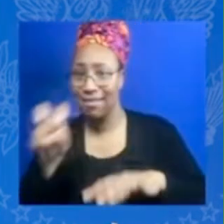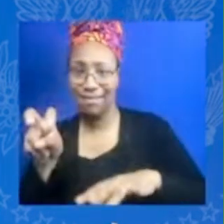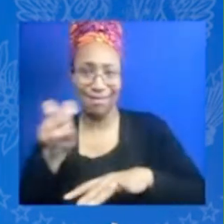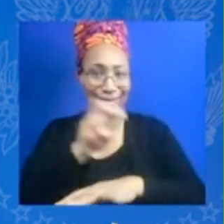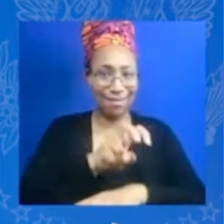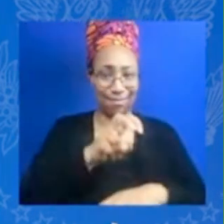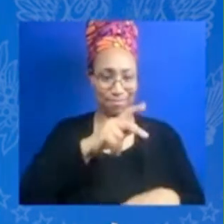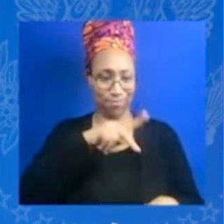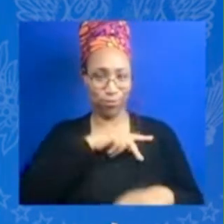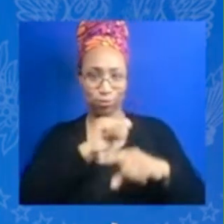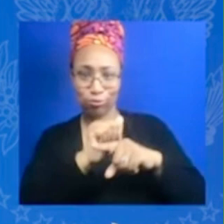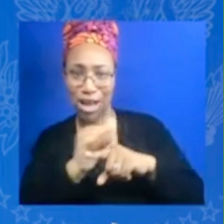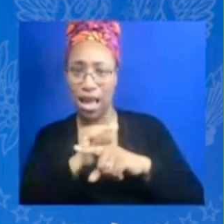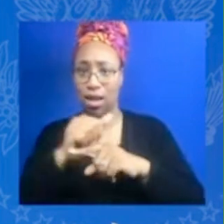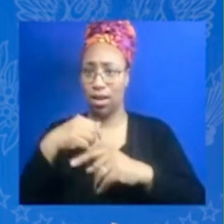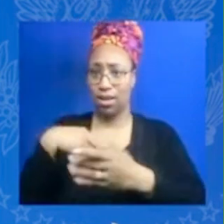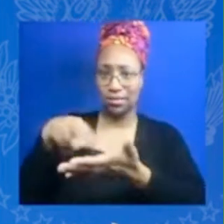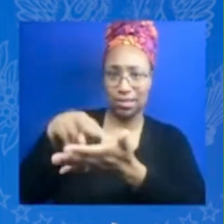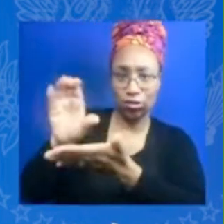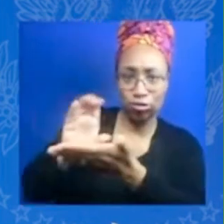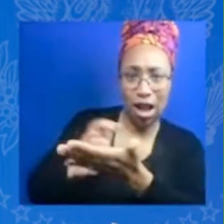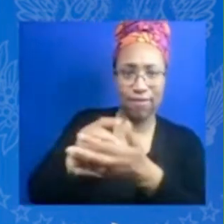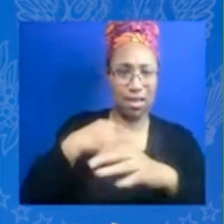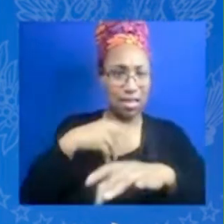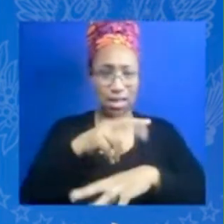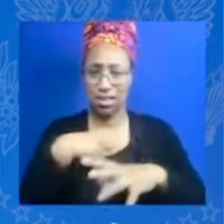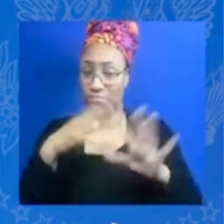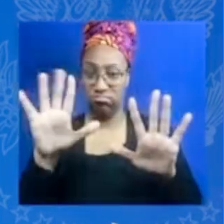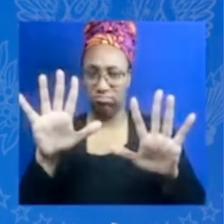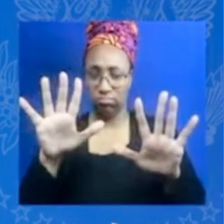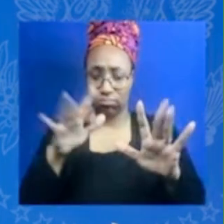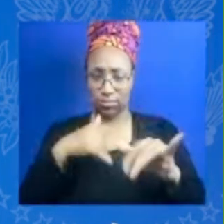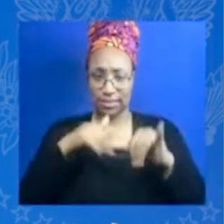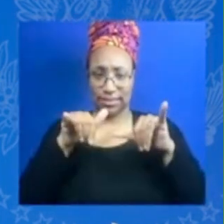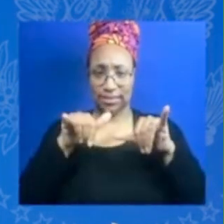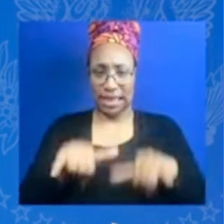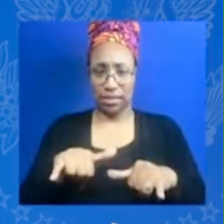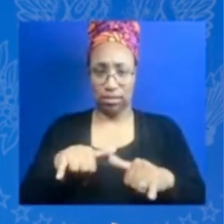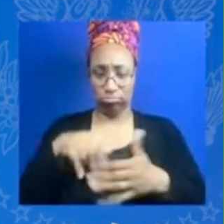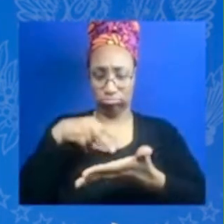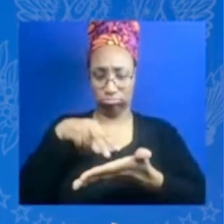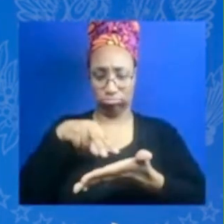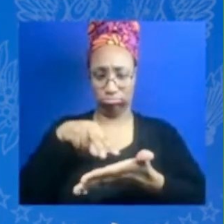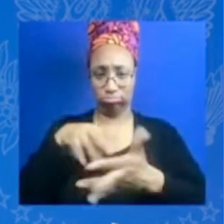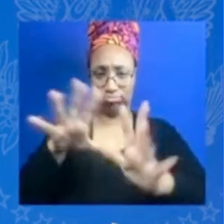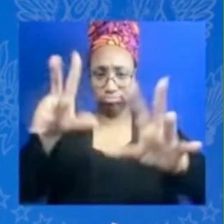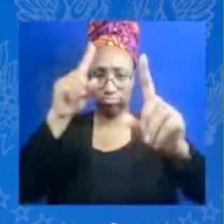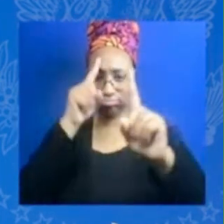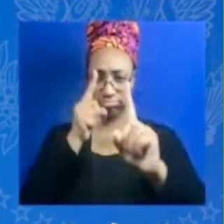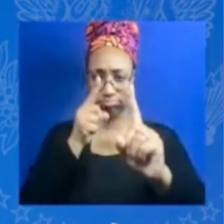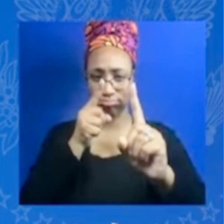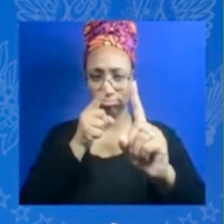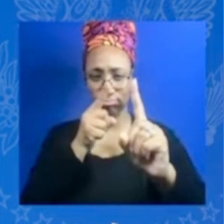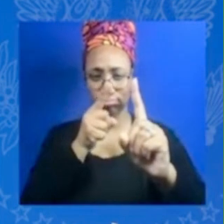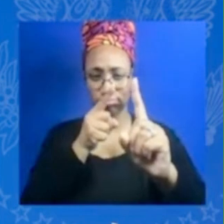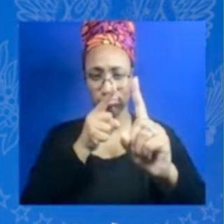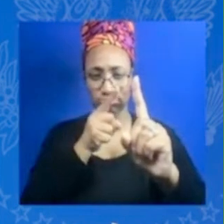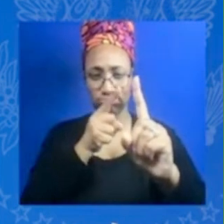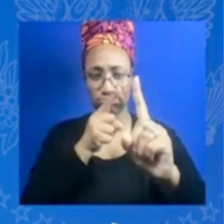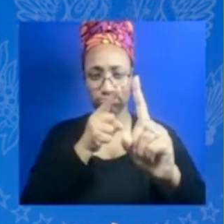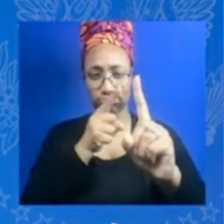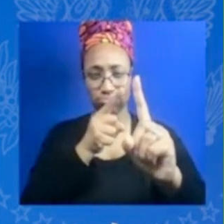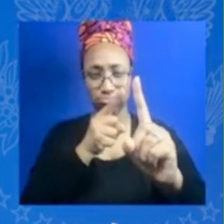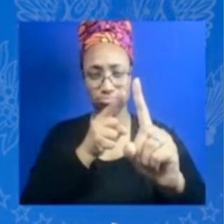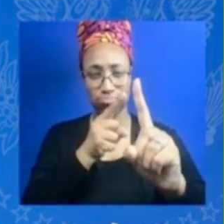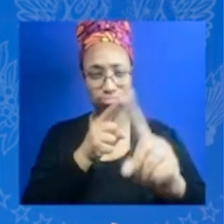and i wanted to stick to what i truly wanted to do and i fought so hard being a petite indian woman in any room